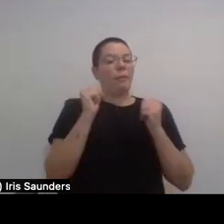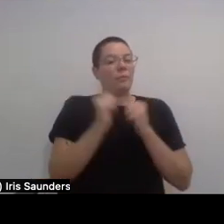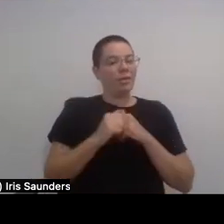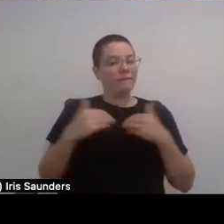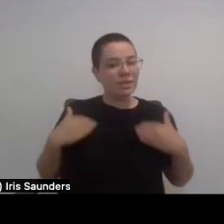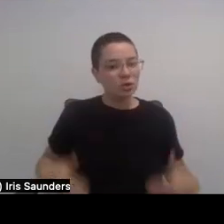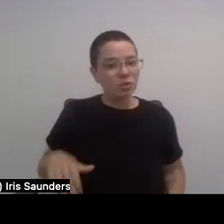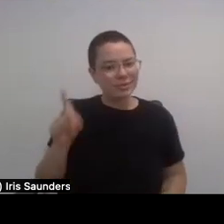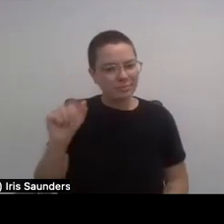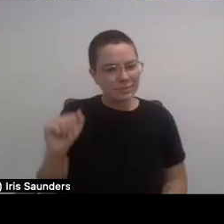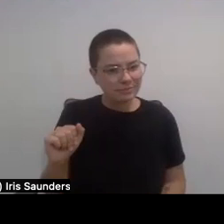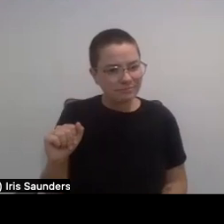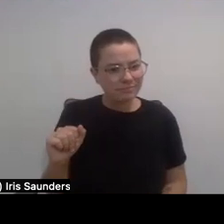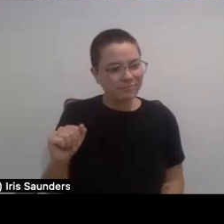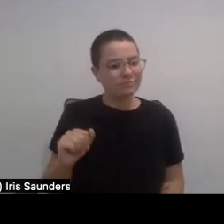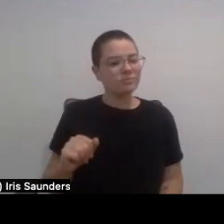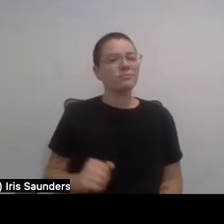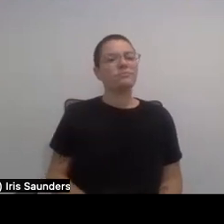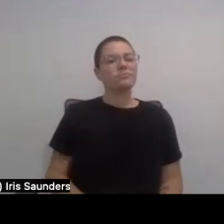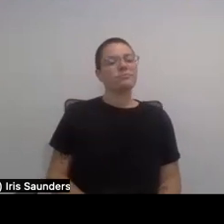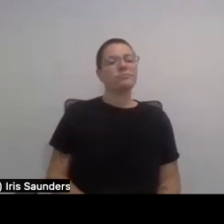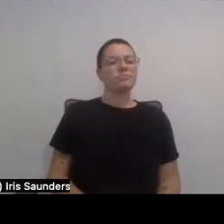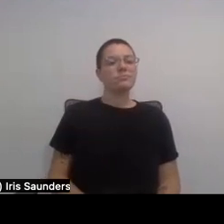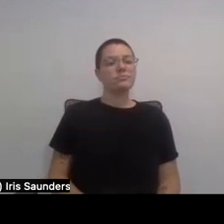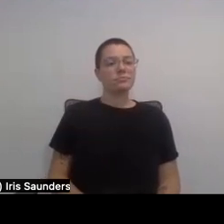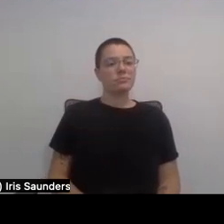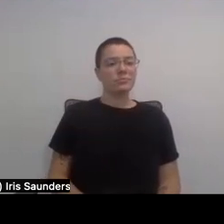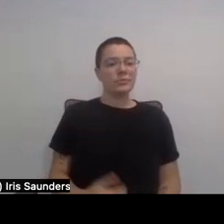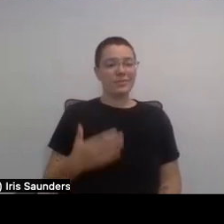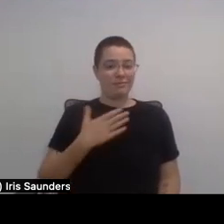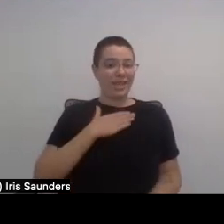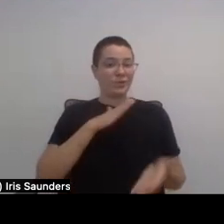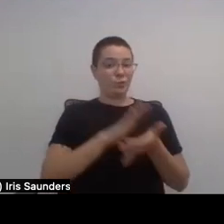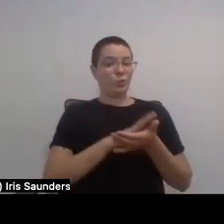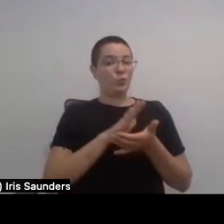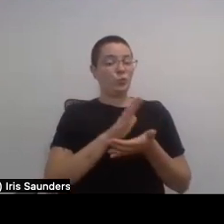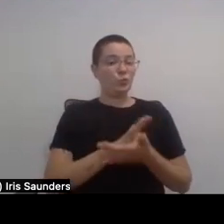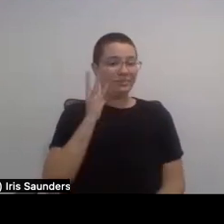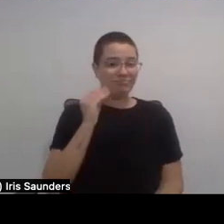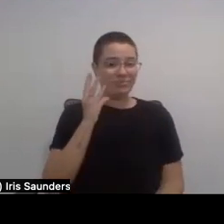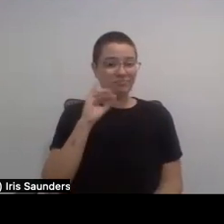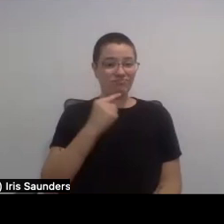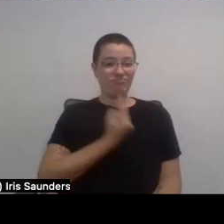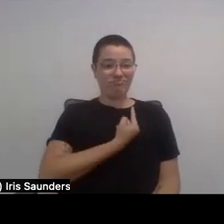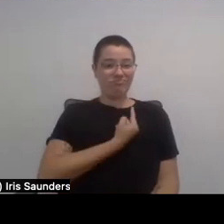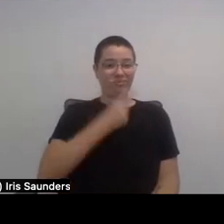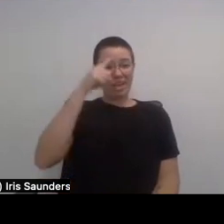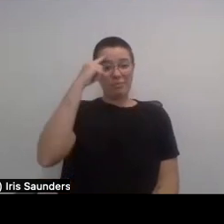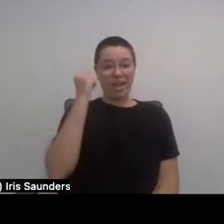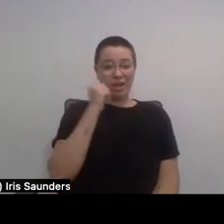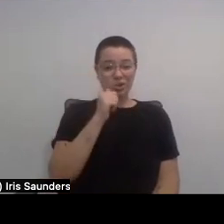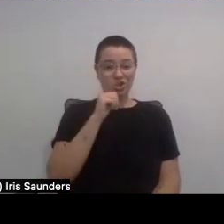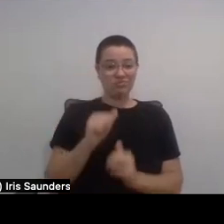Like, in fact, much of my schooling, I was the only Black girl with a physical